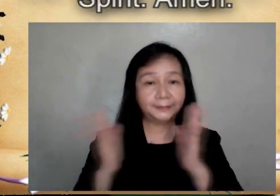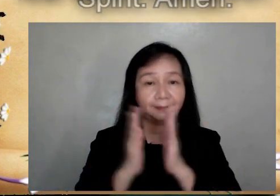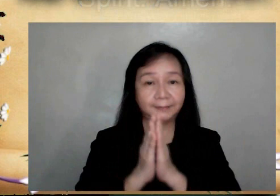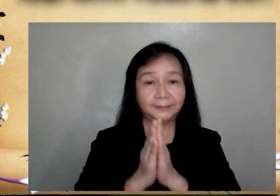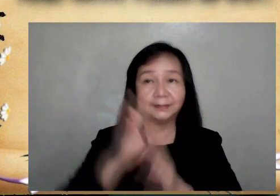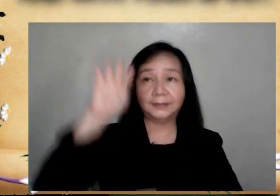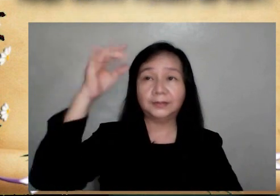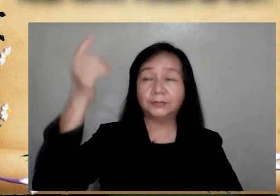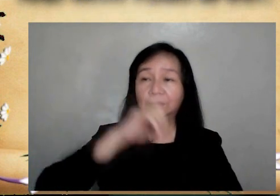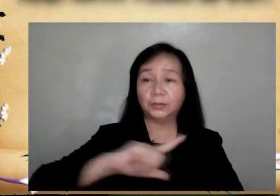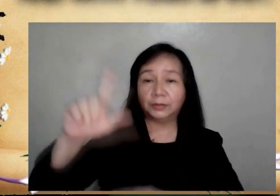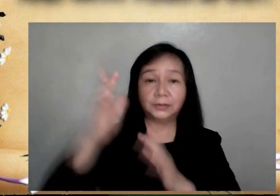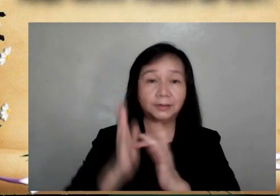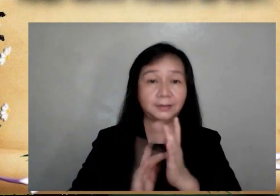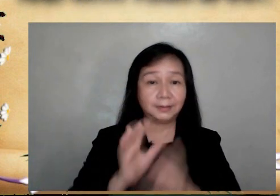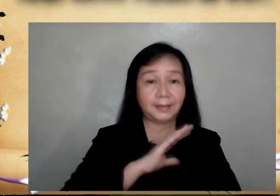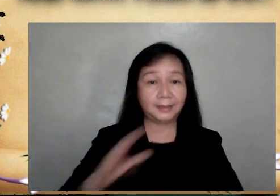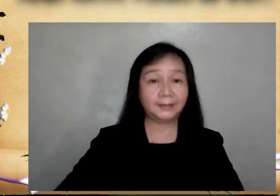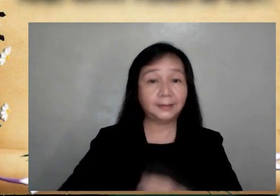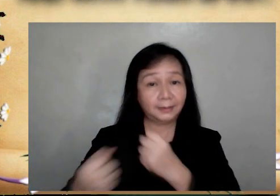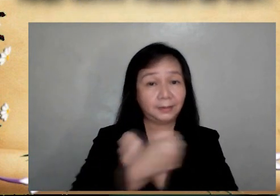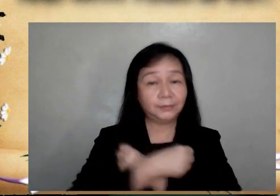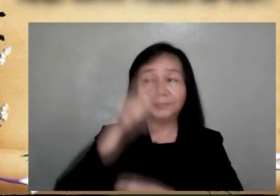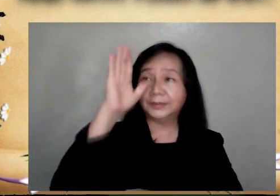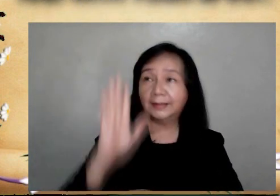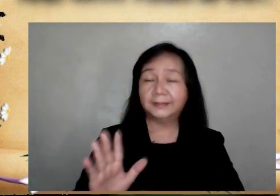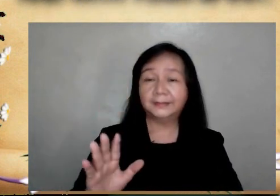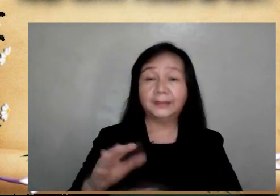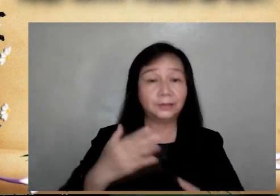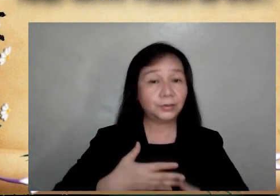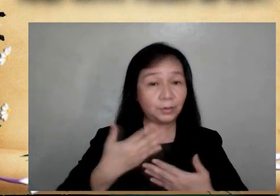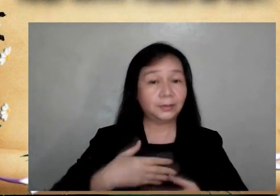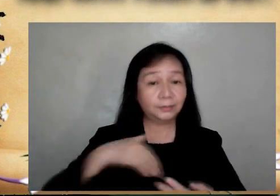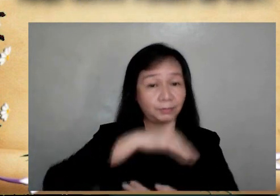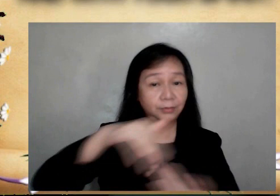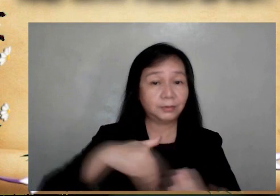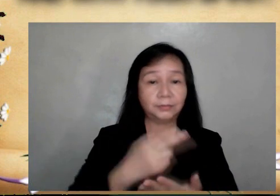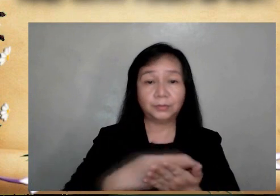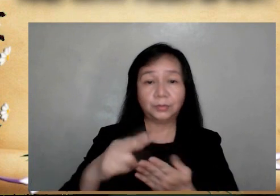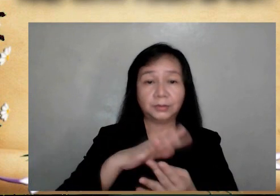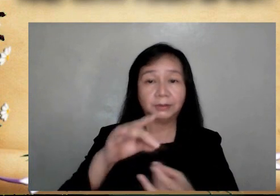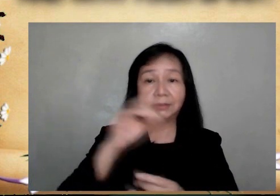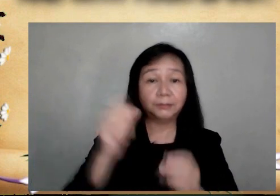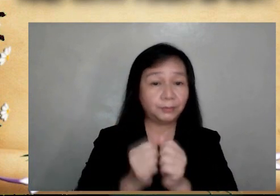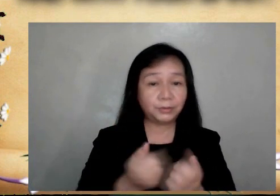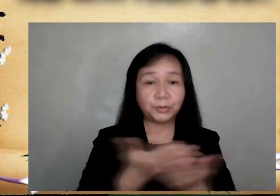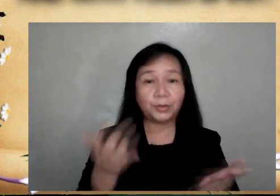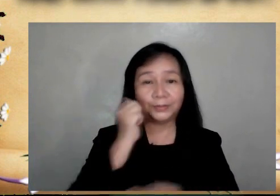The grace of our Lord Jesus Christ and the love of God, the joy and the fellowship of the Holy Spirit be with you always.